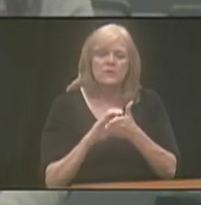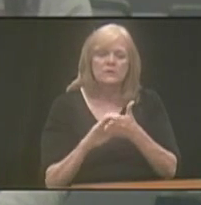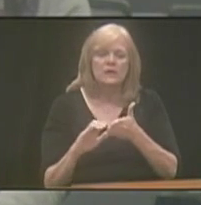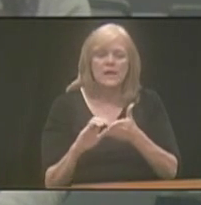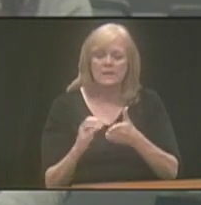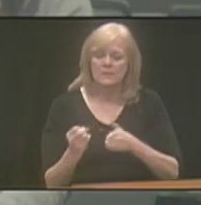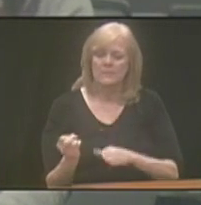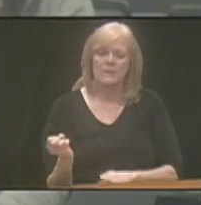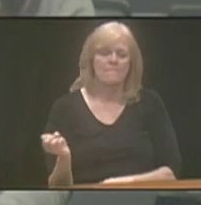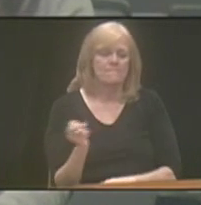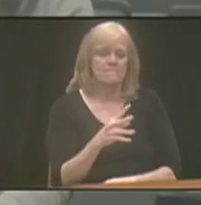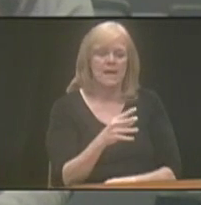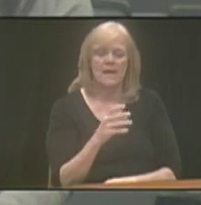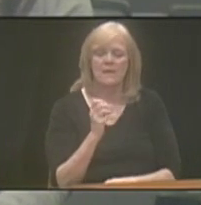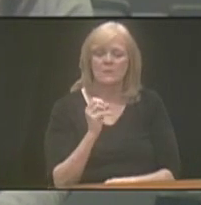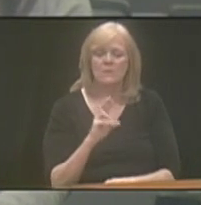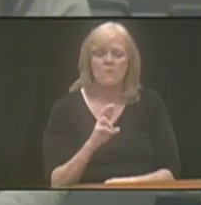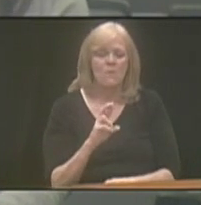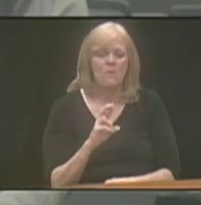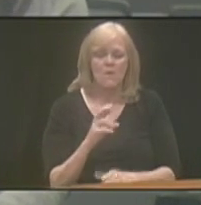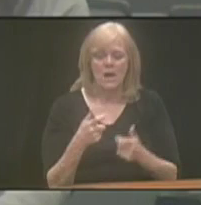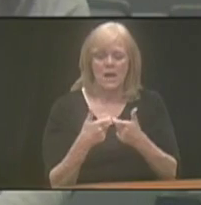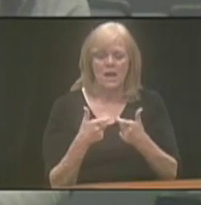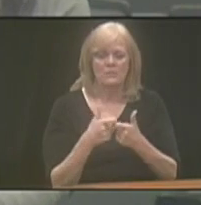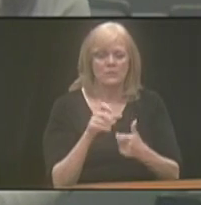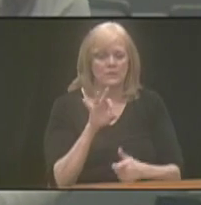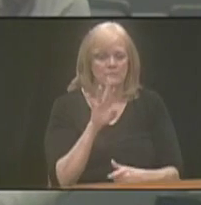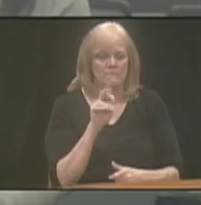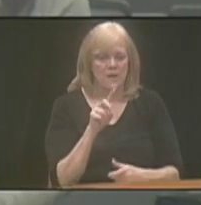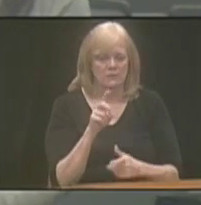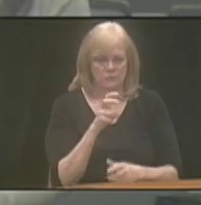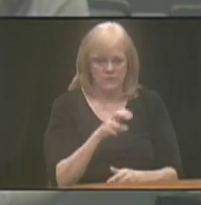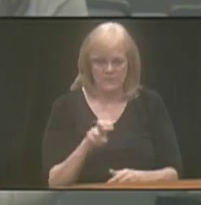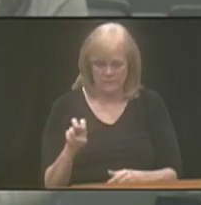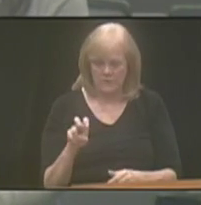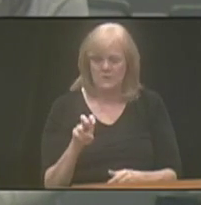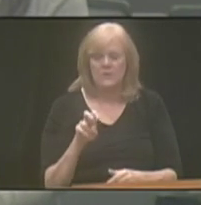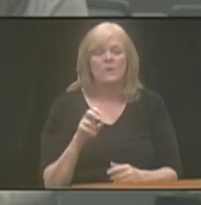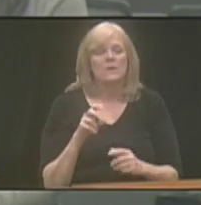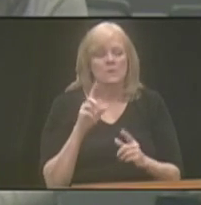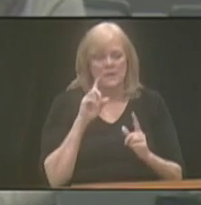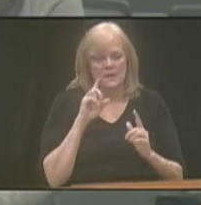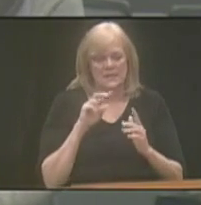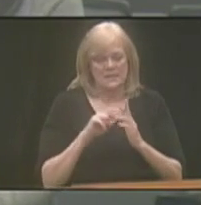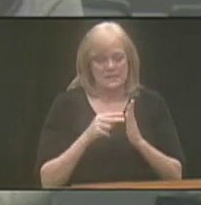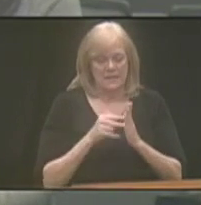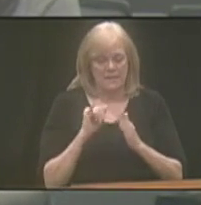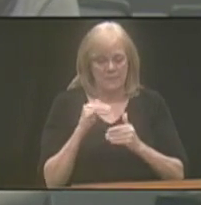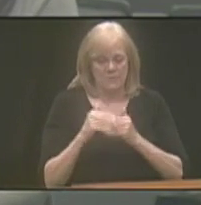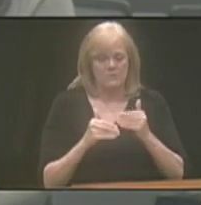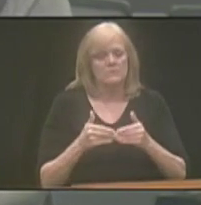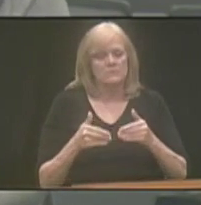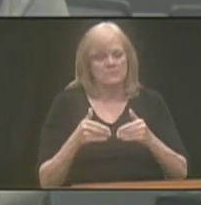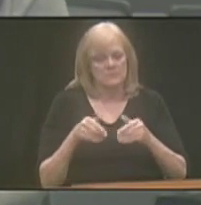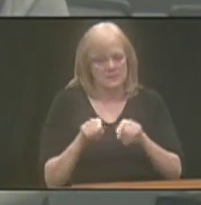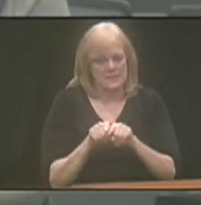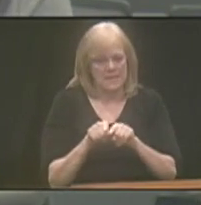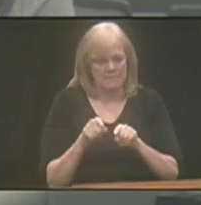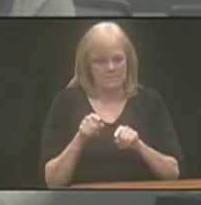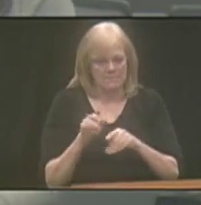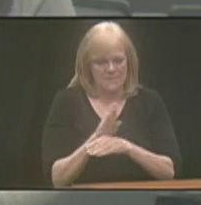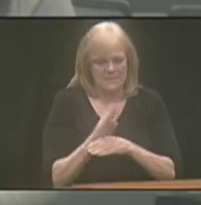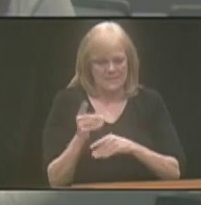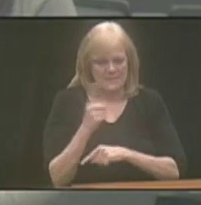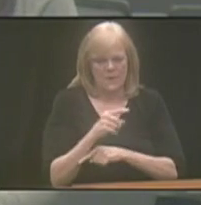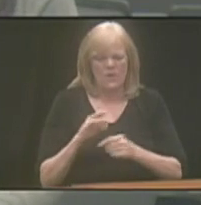to be mailed or an electronic fund transfer, we intend those to be processed within that same business day or next business